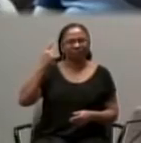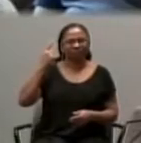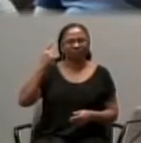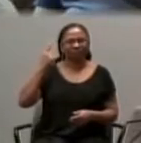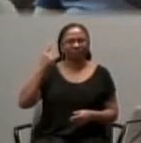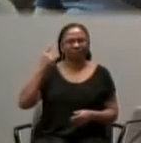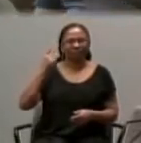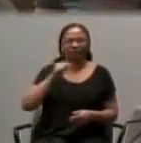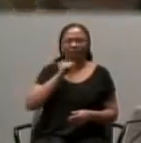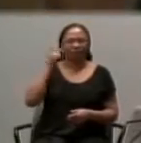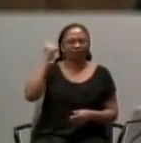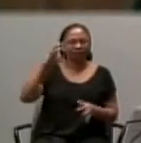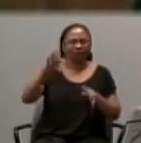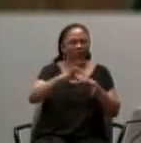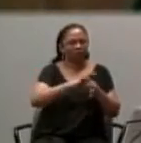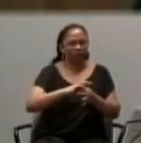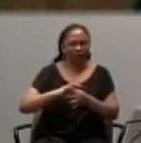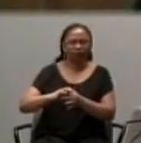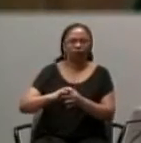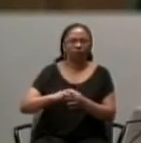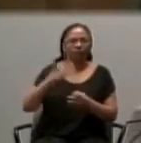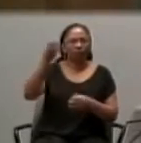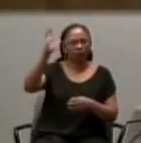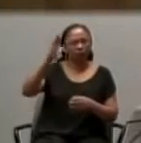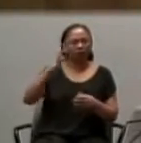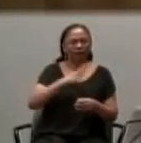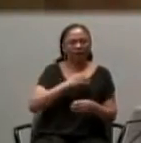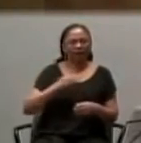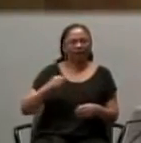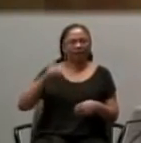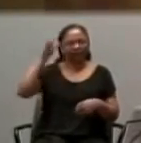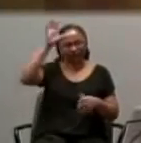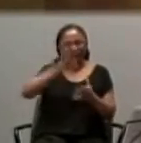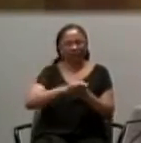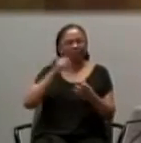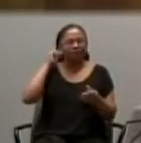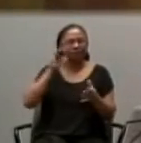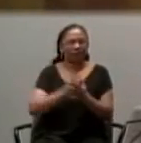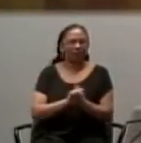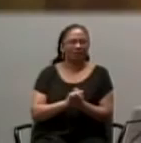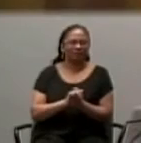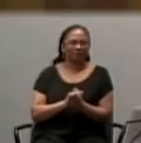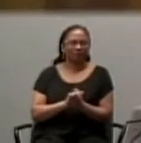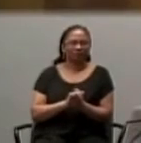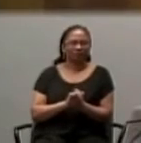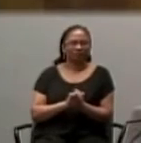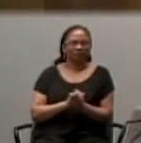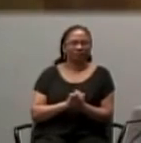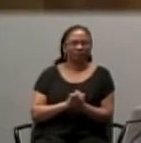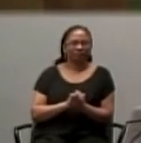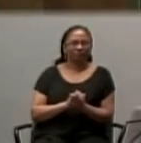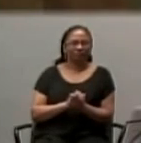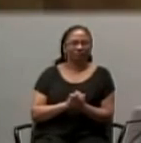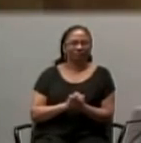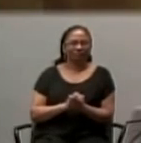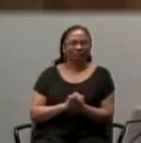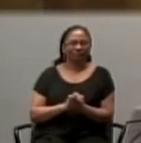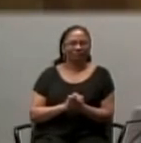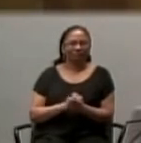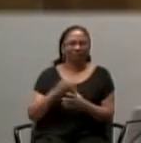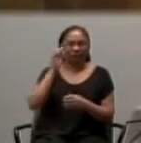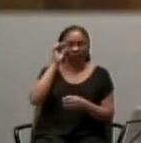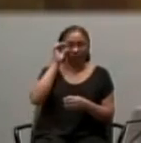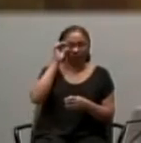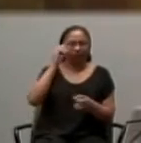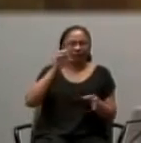Their relationship between God and them, And their spousal relationship. Because the moment, Dominance of